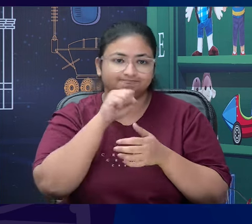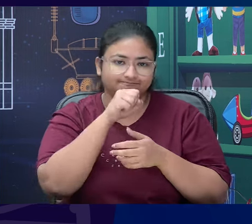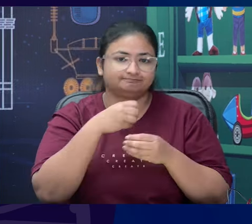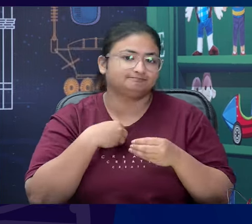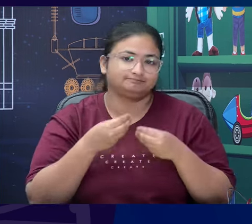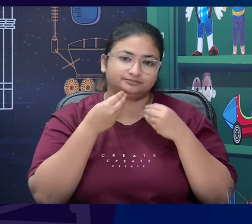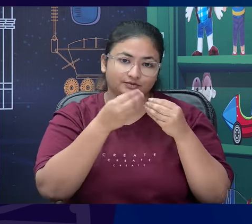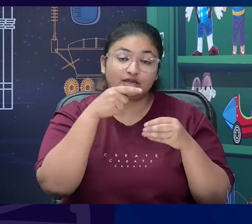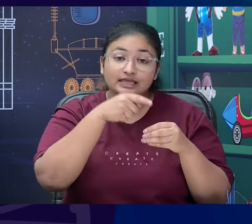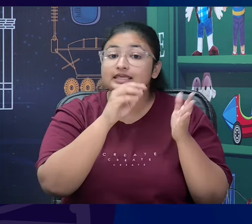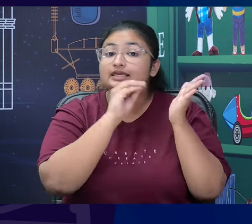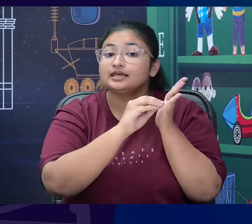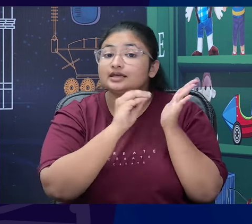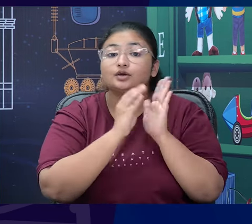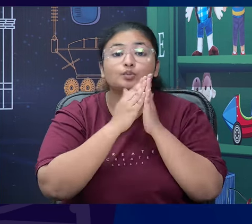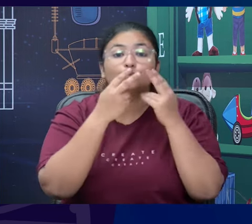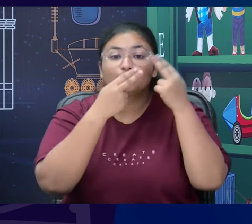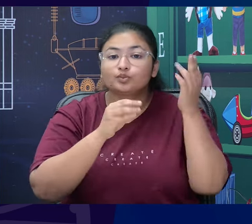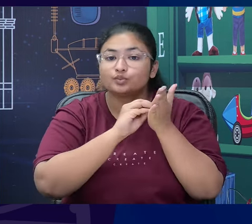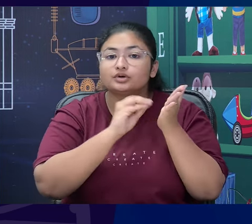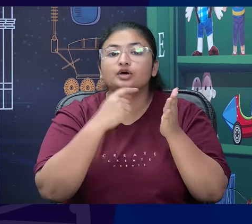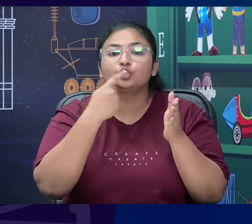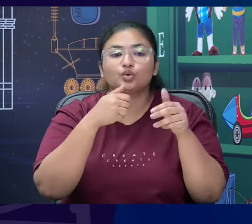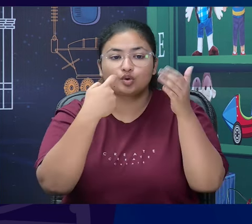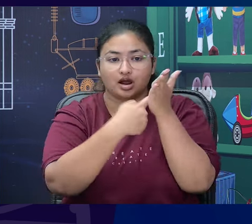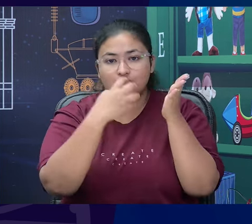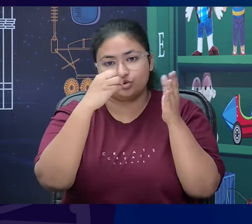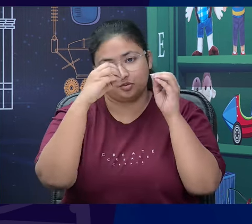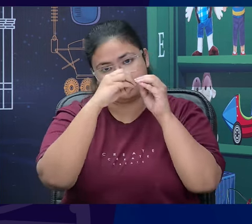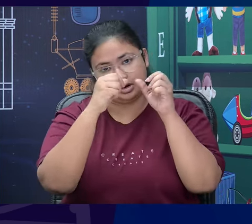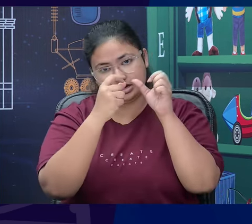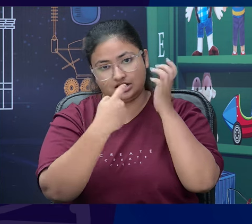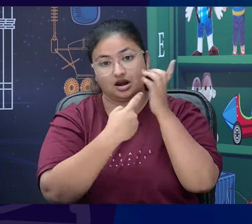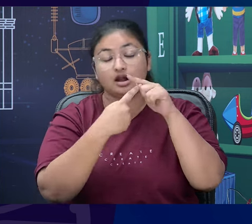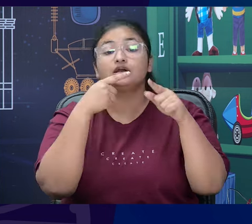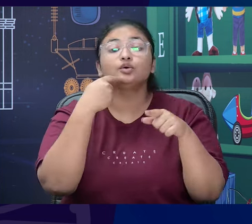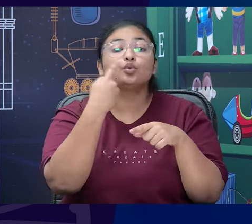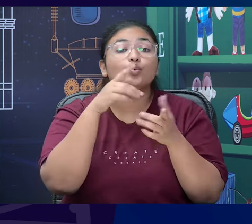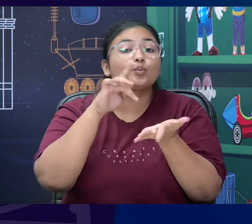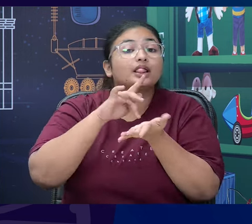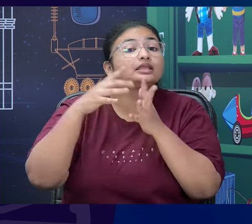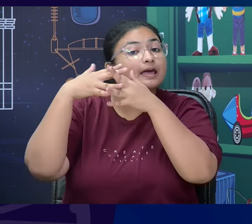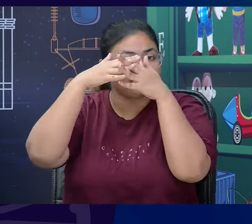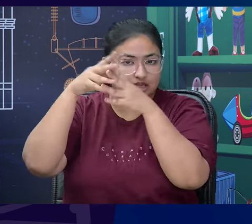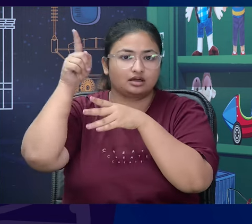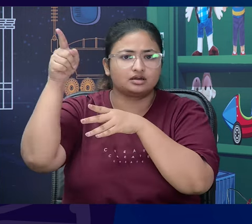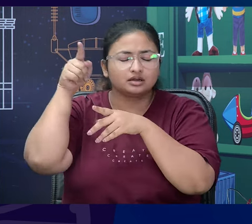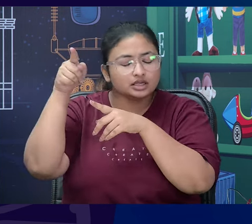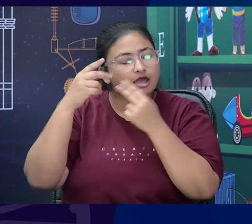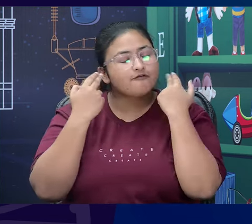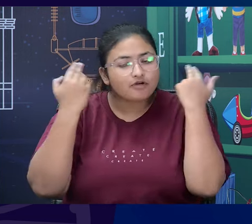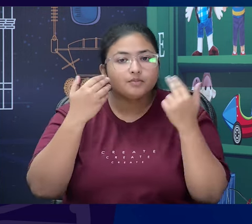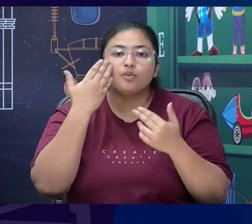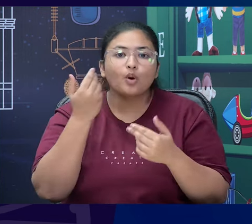so this lesson is written by Robert Aadar who was an American writer and he was famous for mystery and